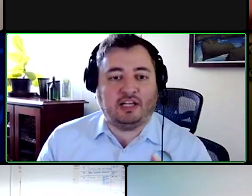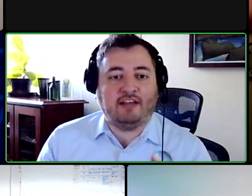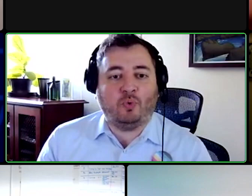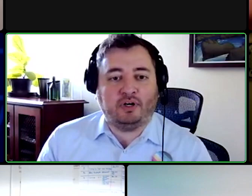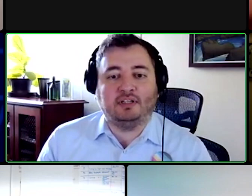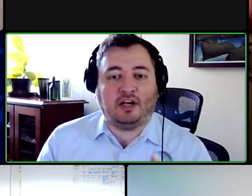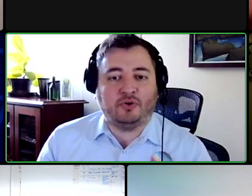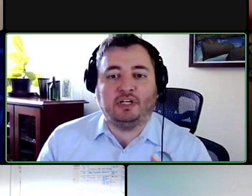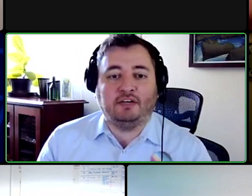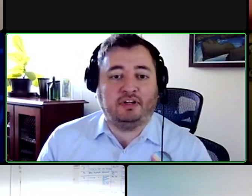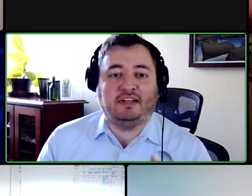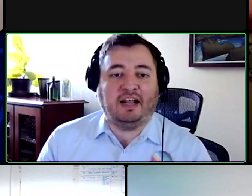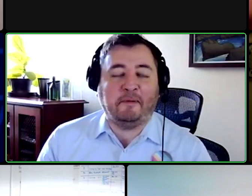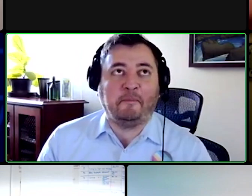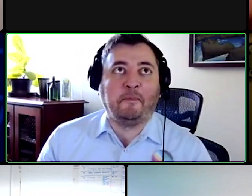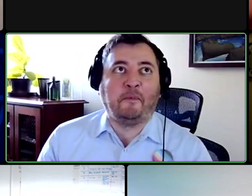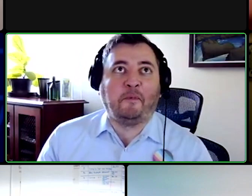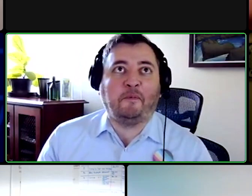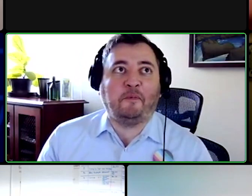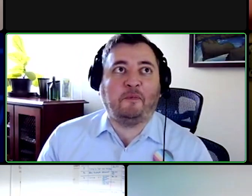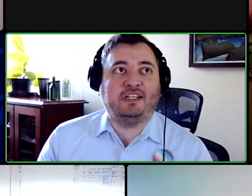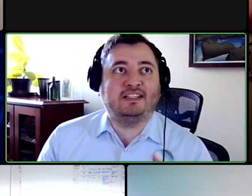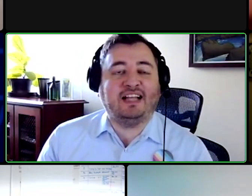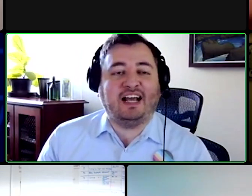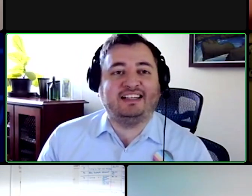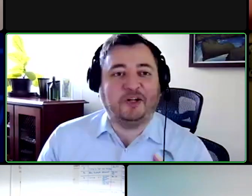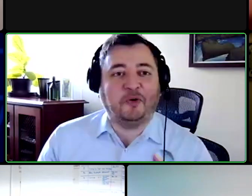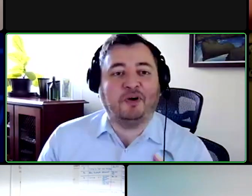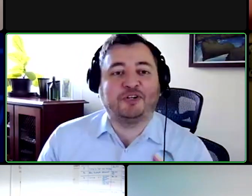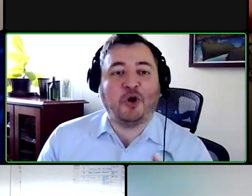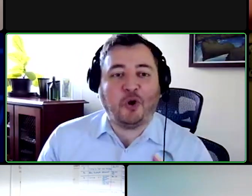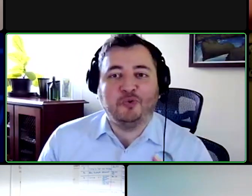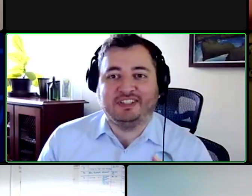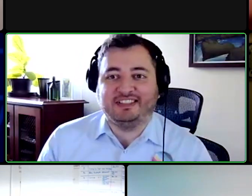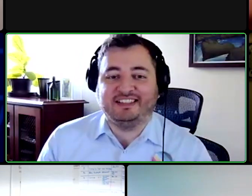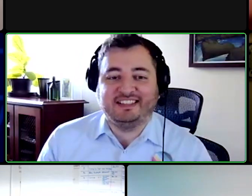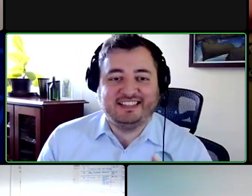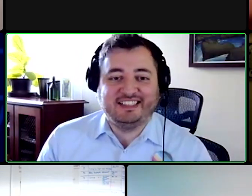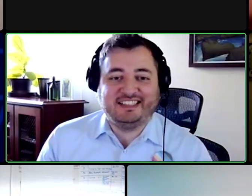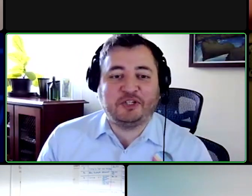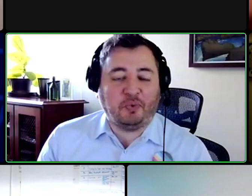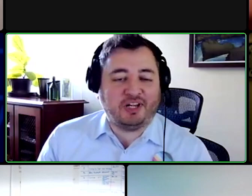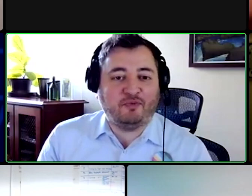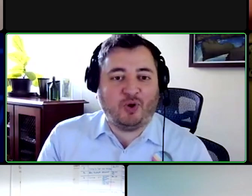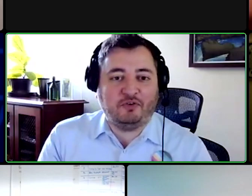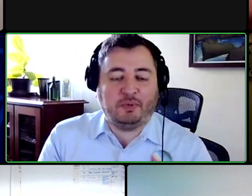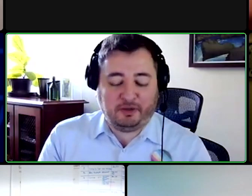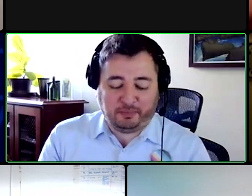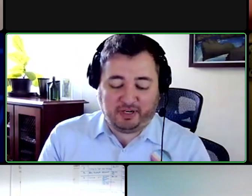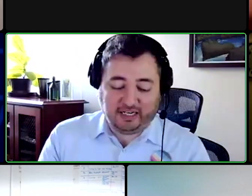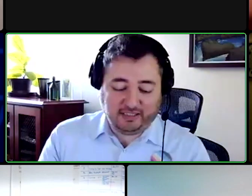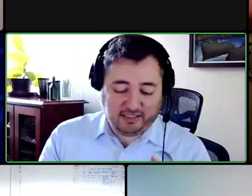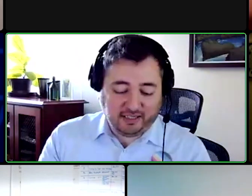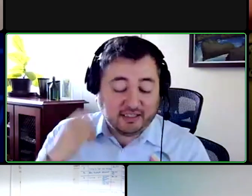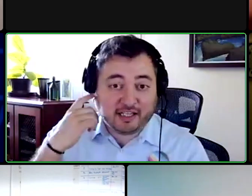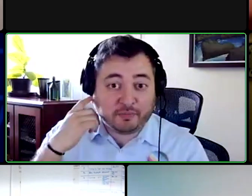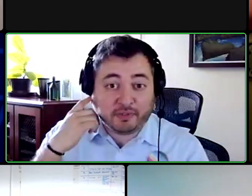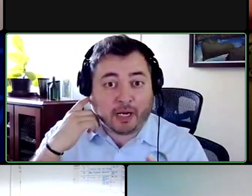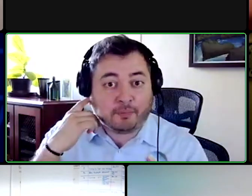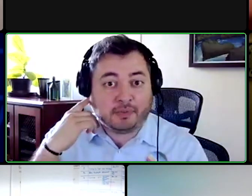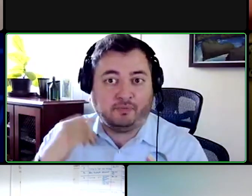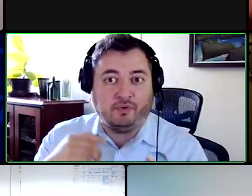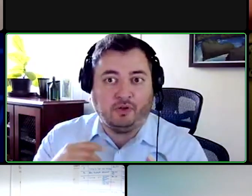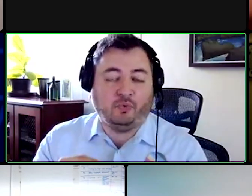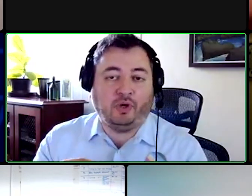pressure that everyone is underneath and that this is not you know a chosen situation for everybody but it is it is